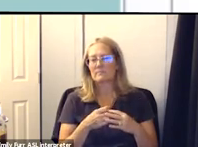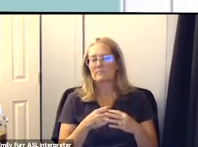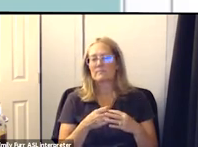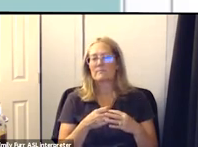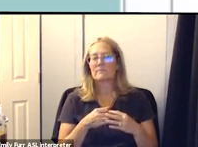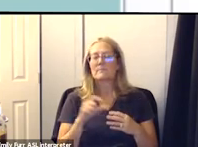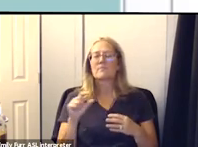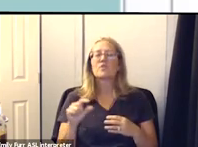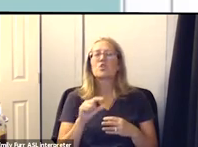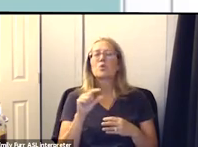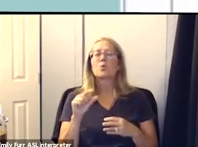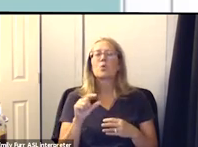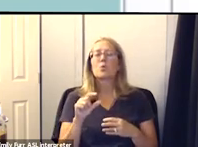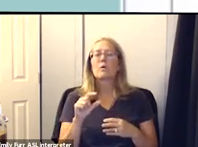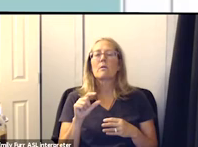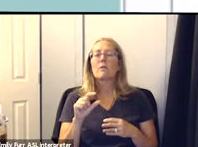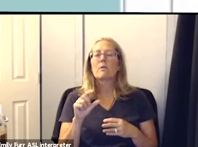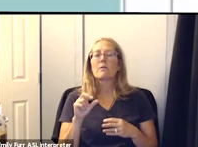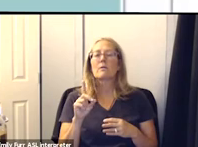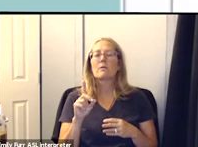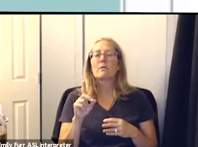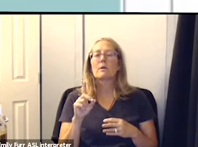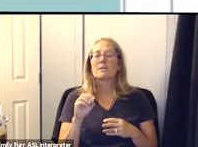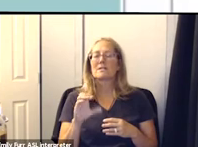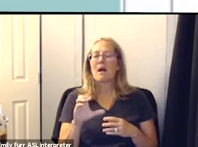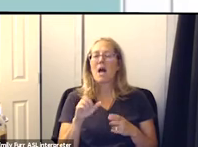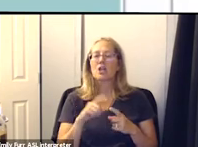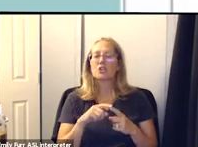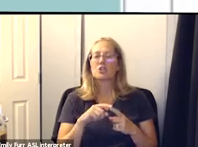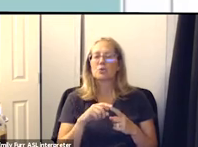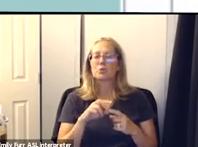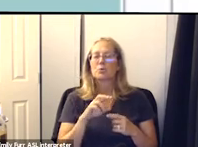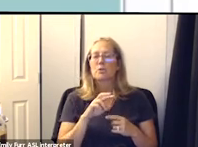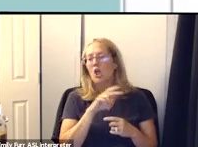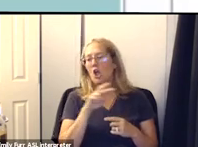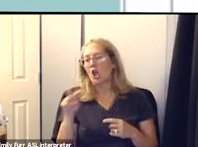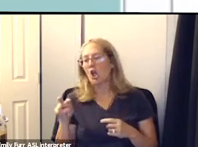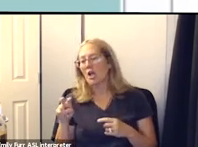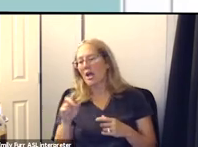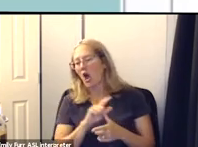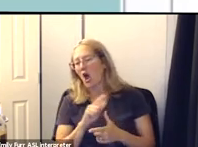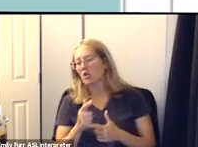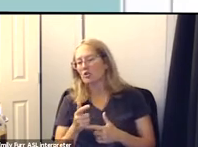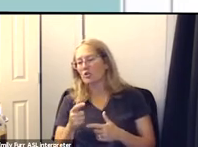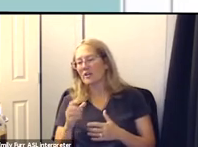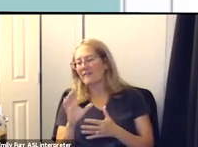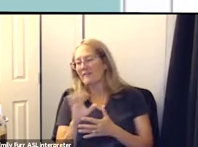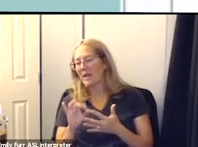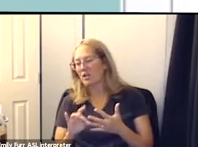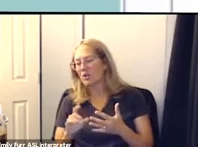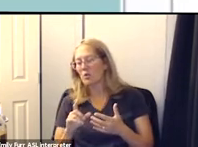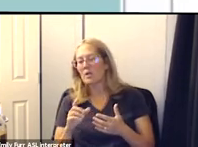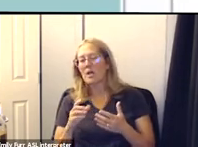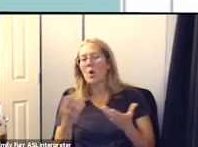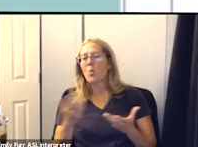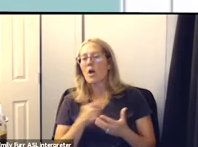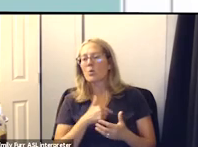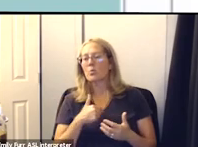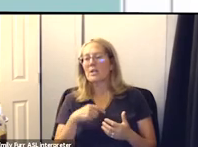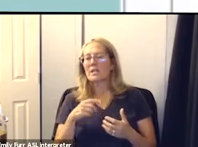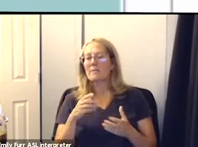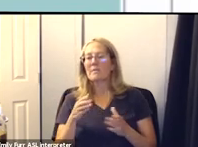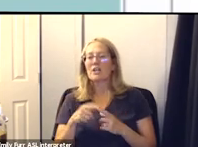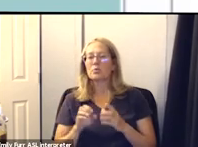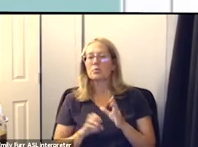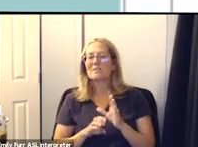google doc on this so that you can look at the alternatives to suspension menu and see what we are developing to guide our